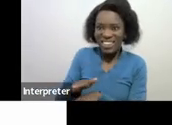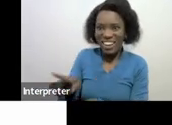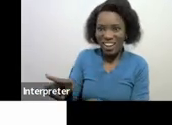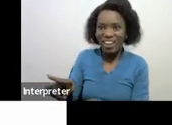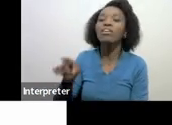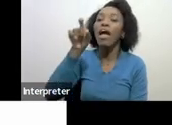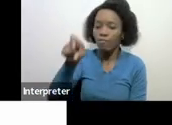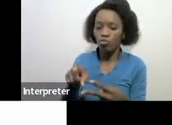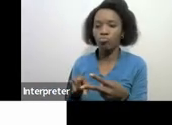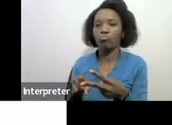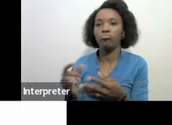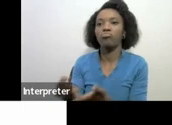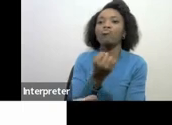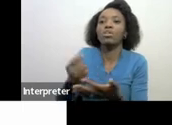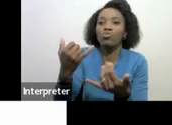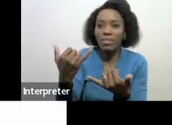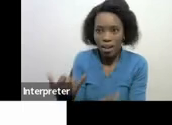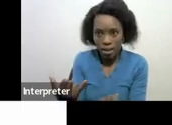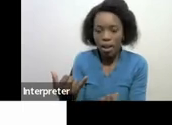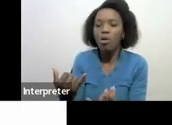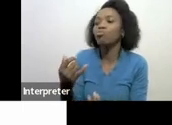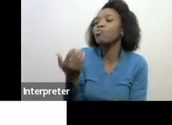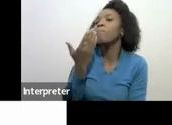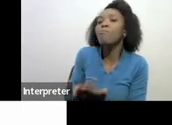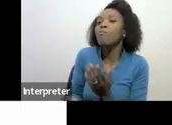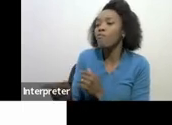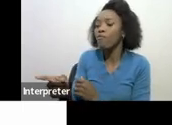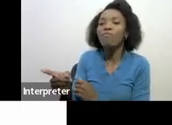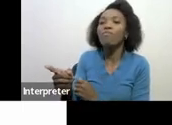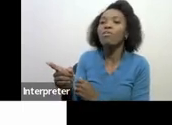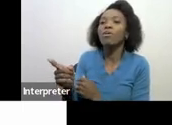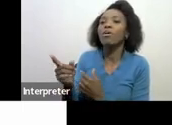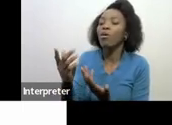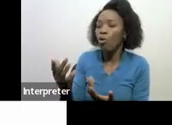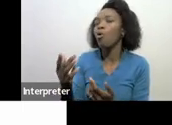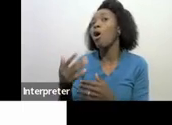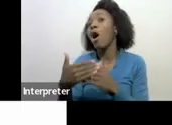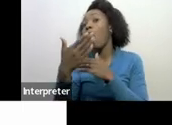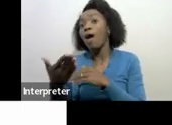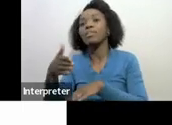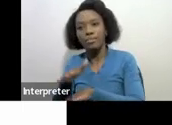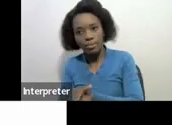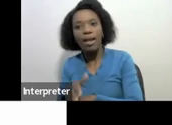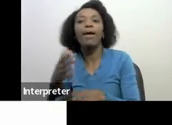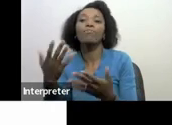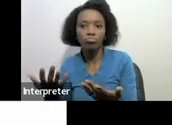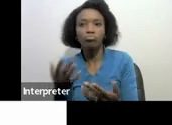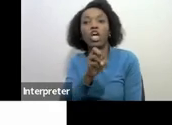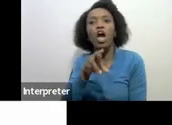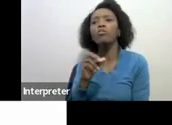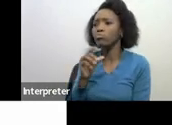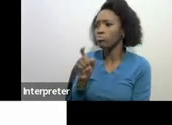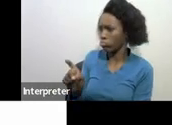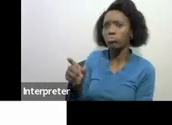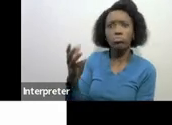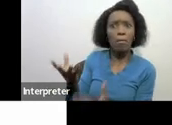registered representative can prove there was taxable income after the date of death if the first